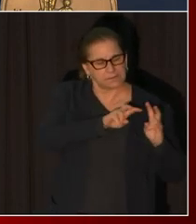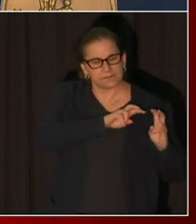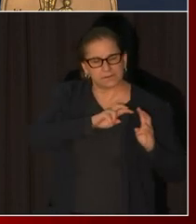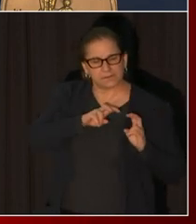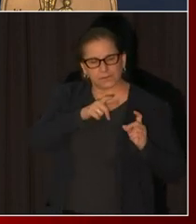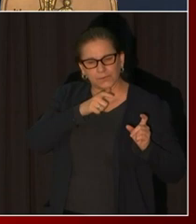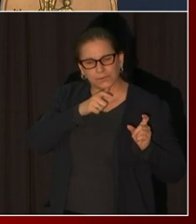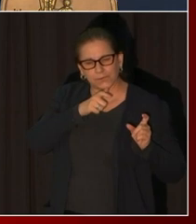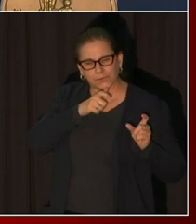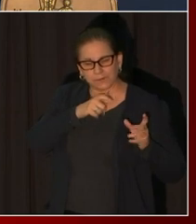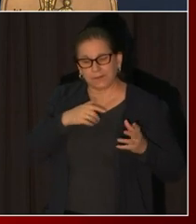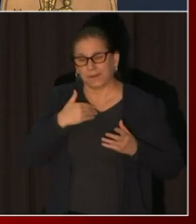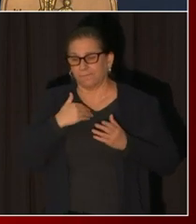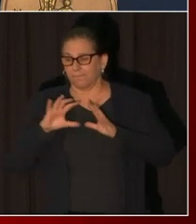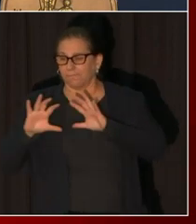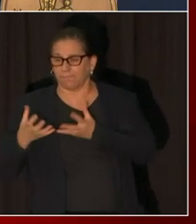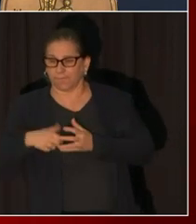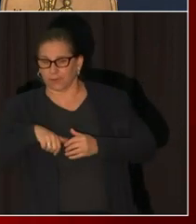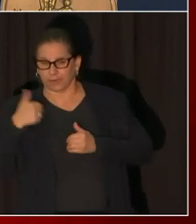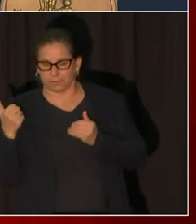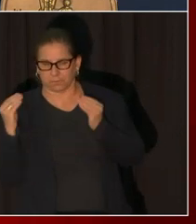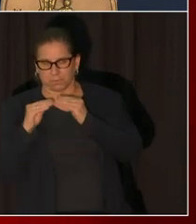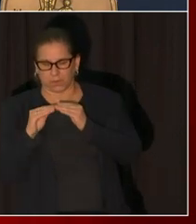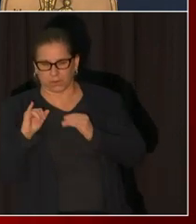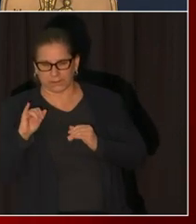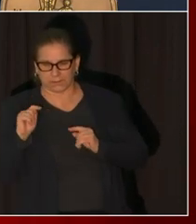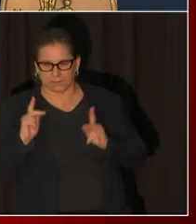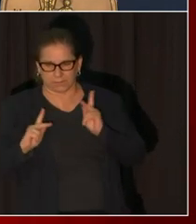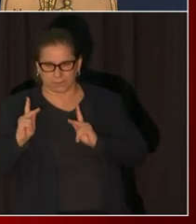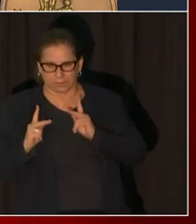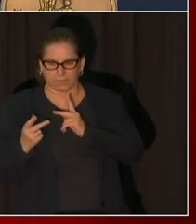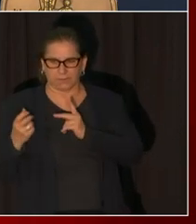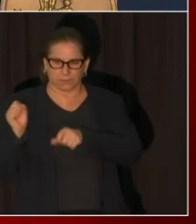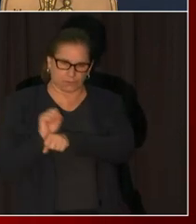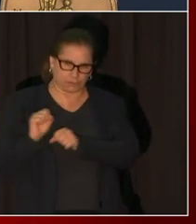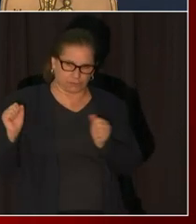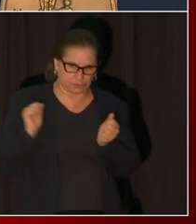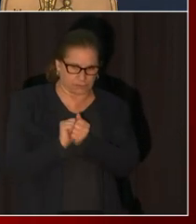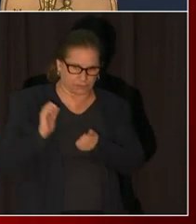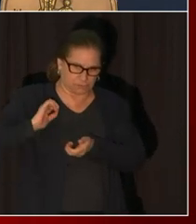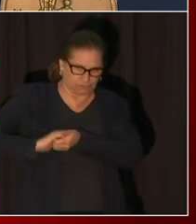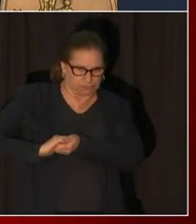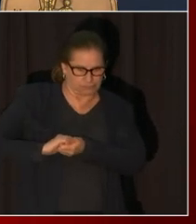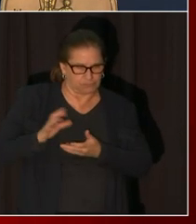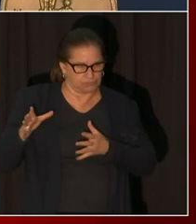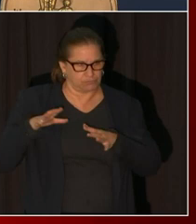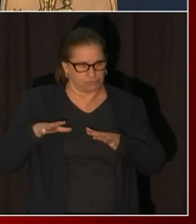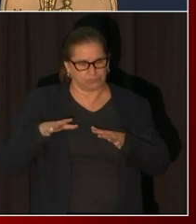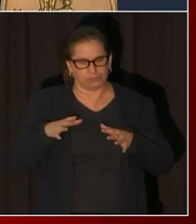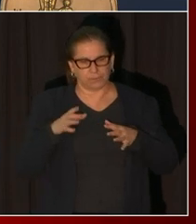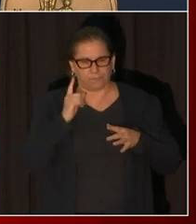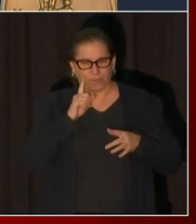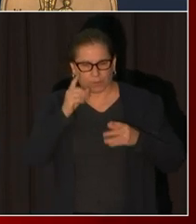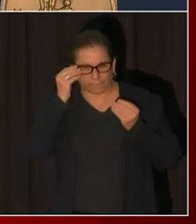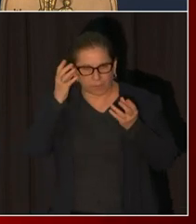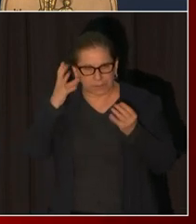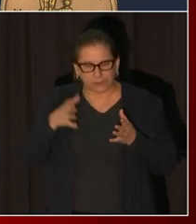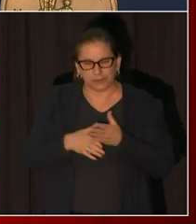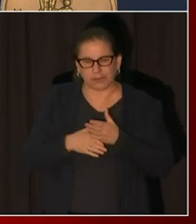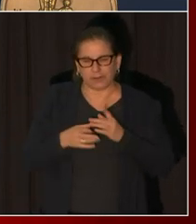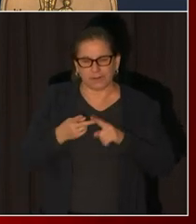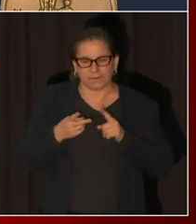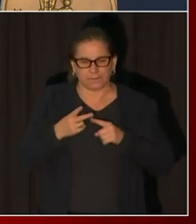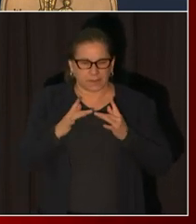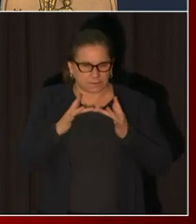to talk to you about those metrics as we move towards phase one reopening. I